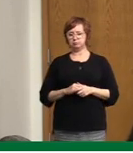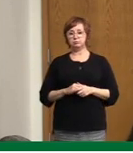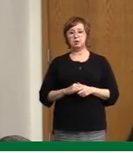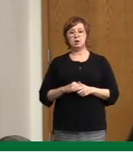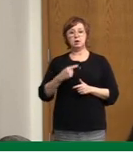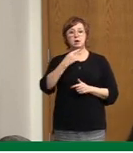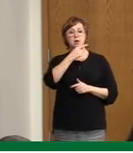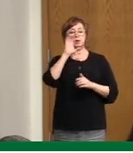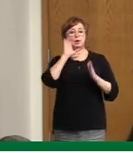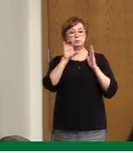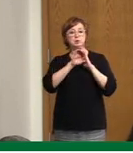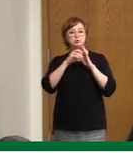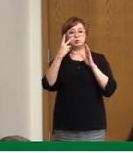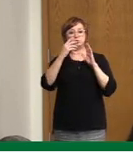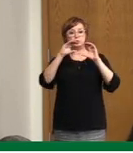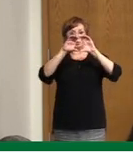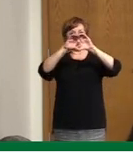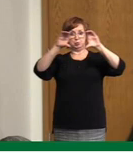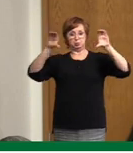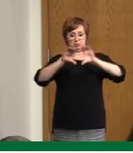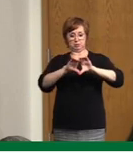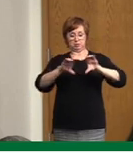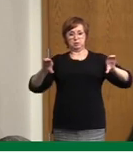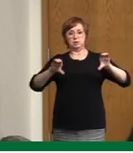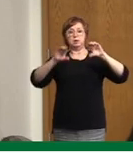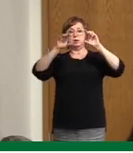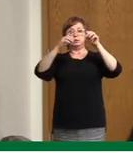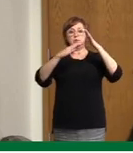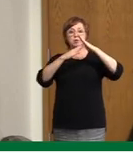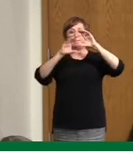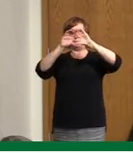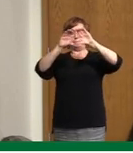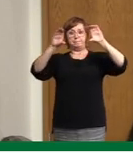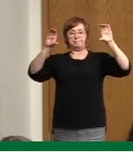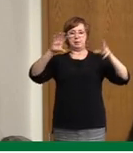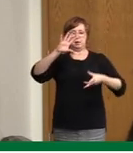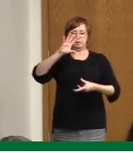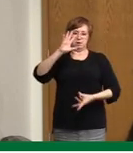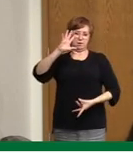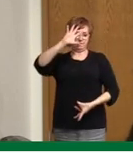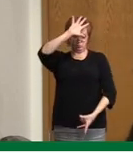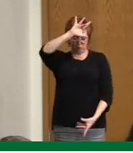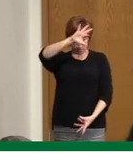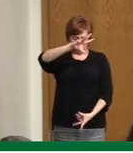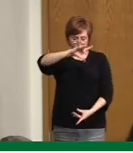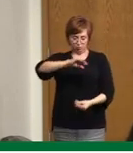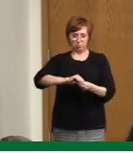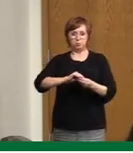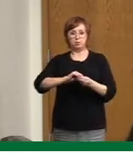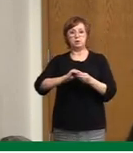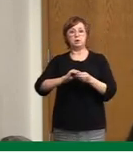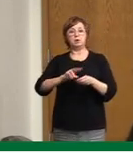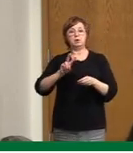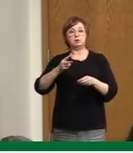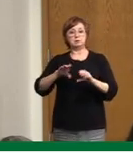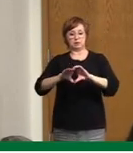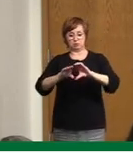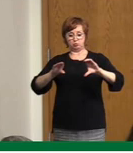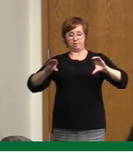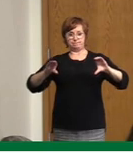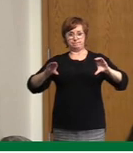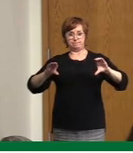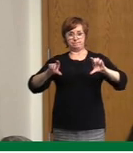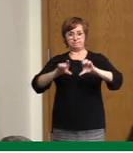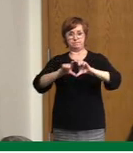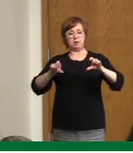graph is just a cumulative, so I think that is always going to go up. But if you look at the bottom graph, you can